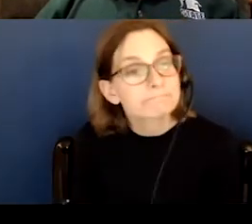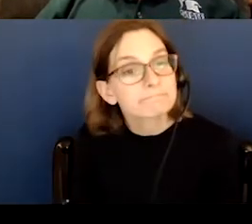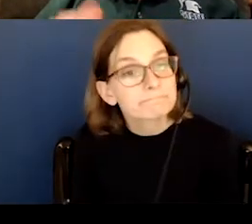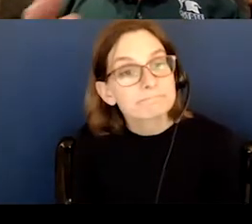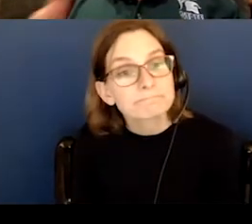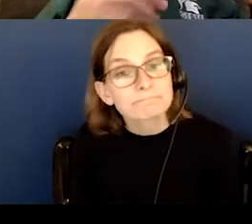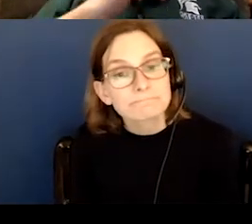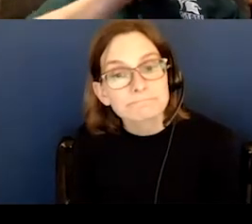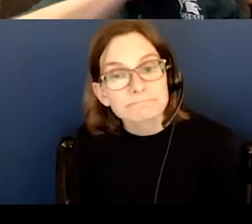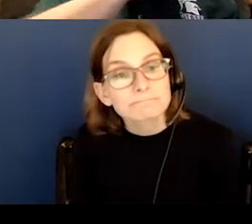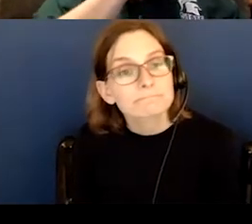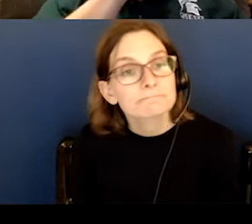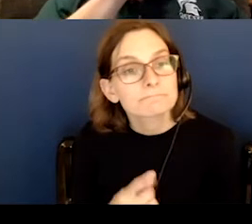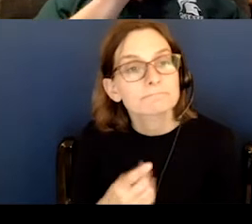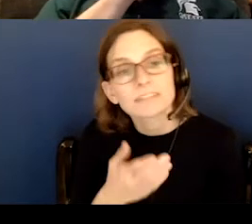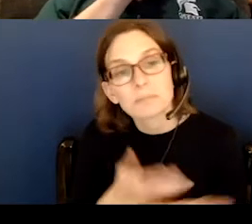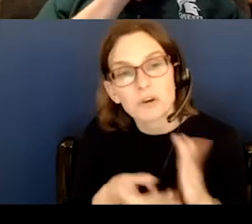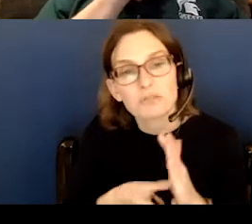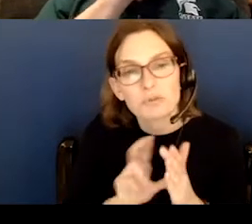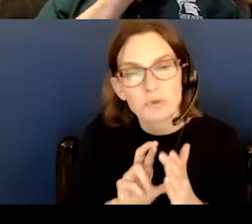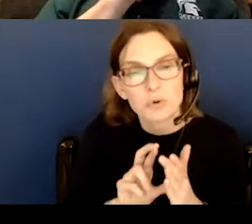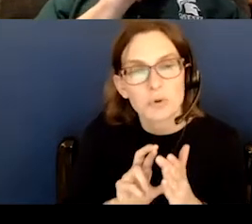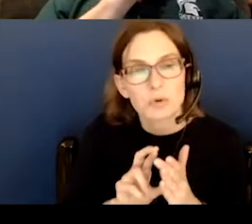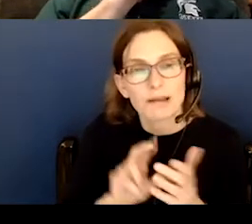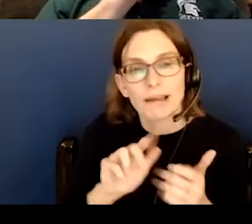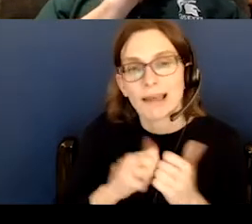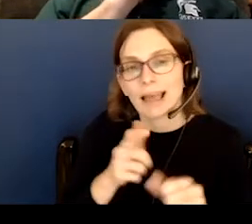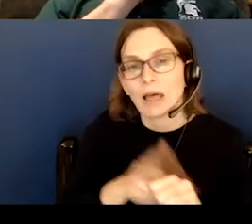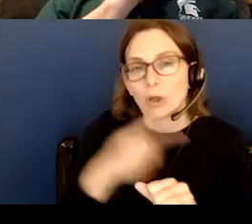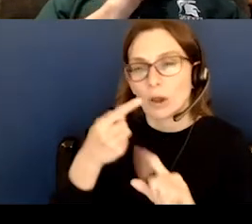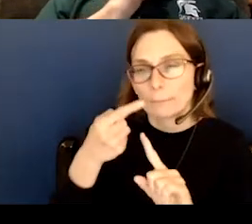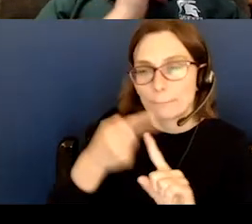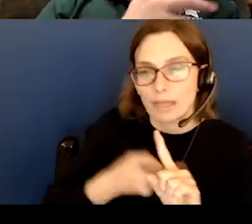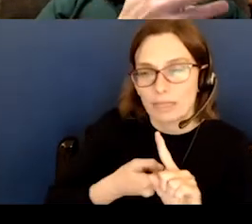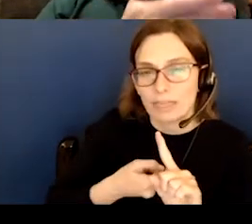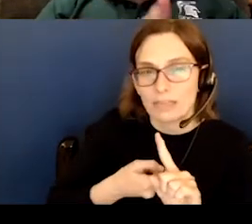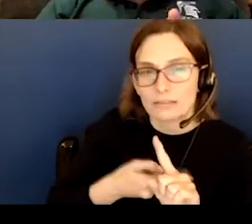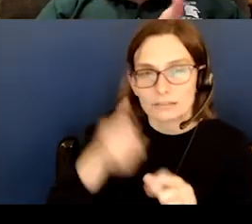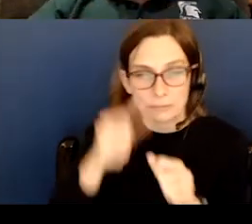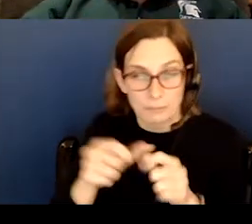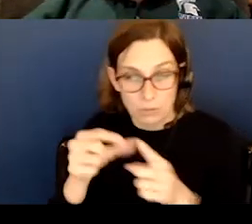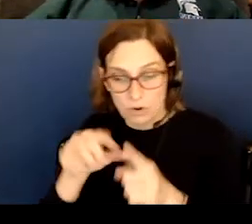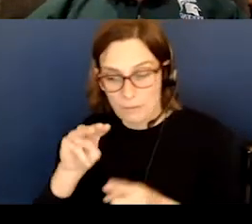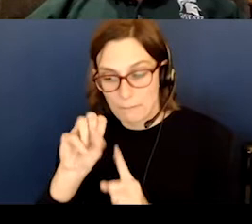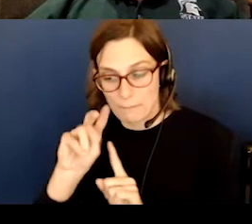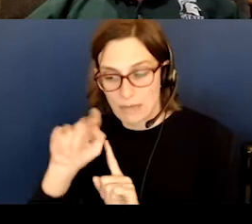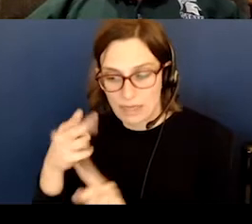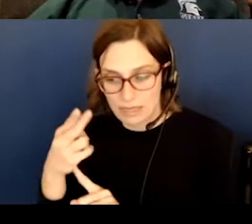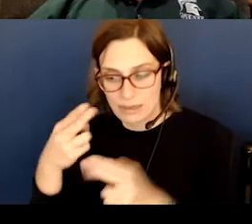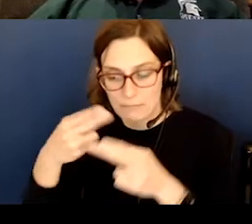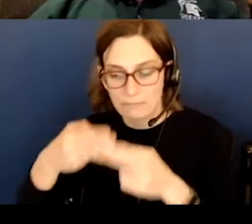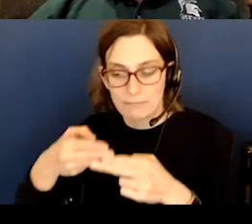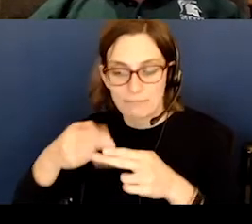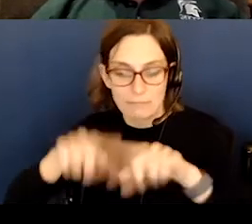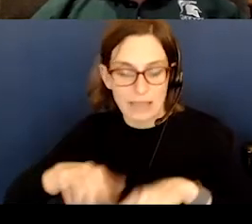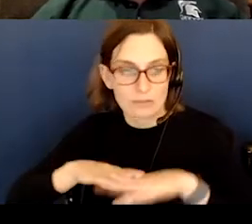So this is part of the review. How long is a month? All right. The word month is based on the moon. One moon is